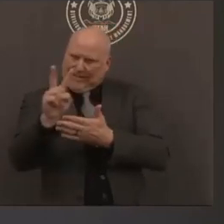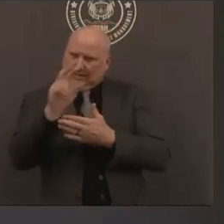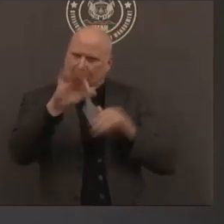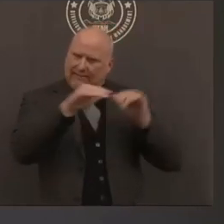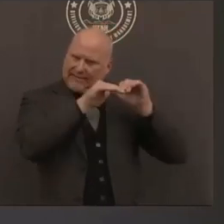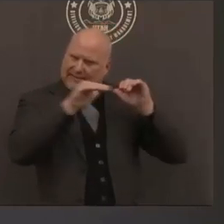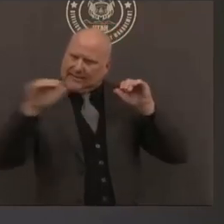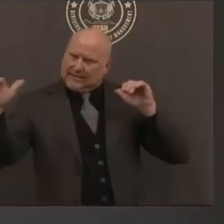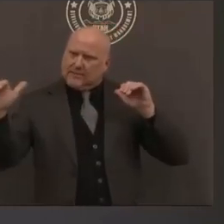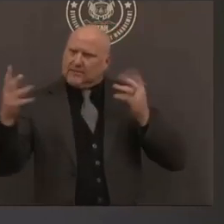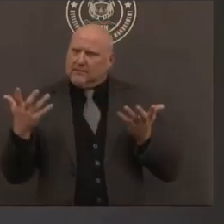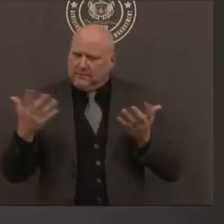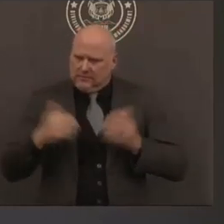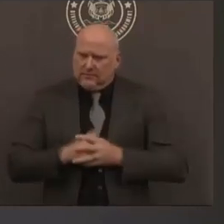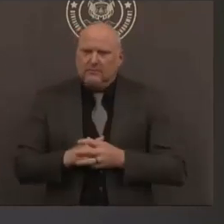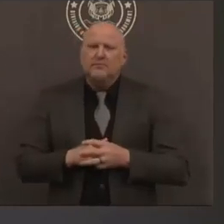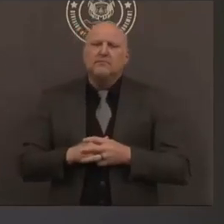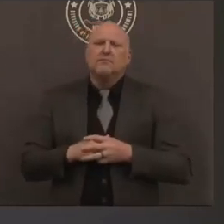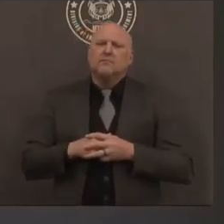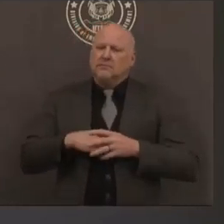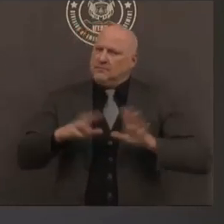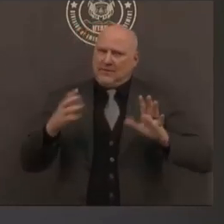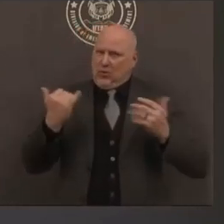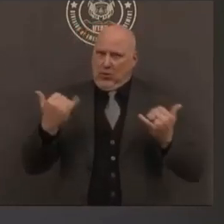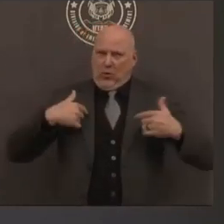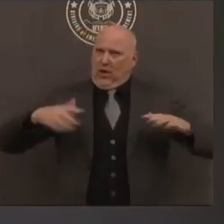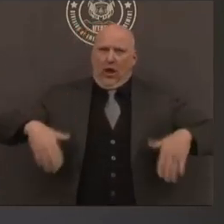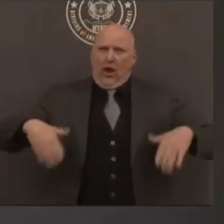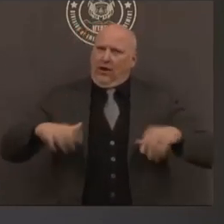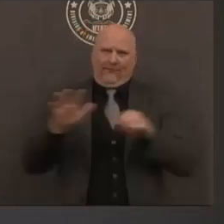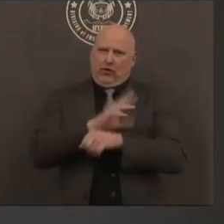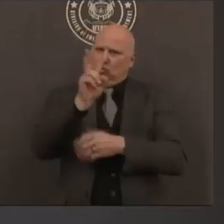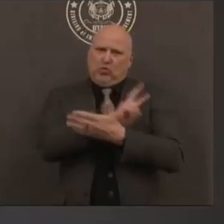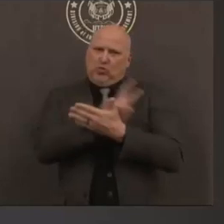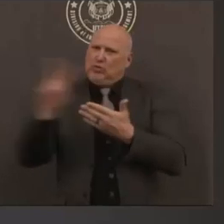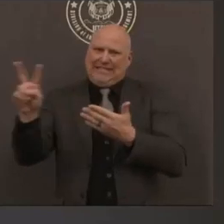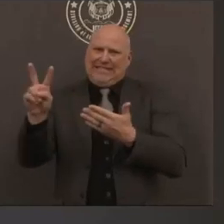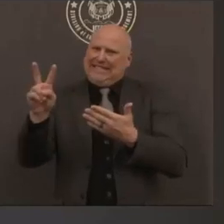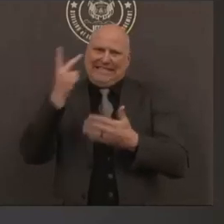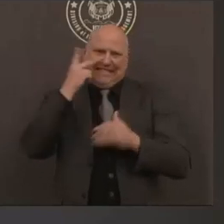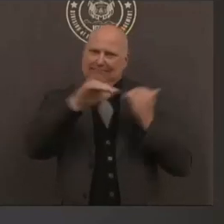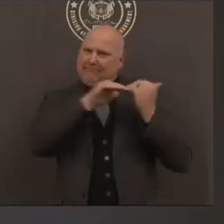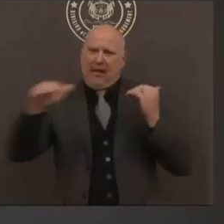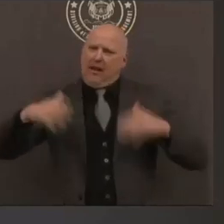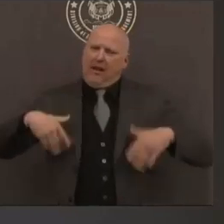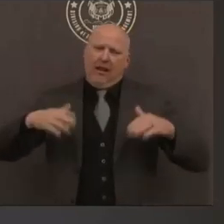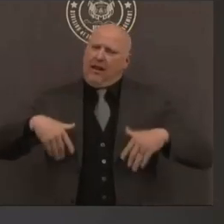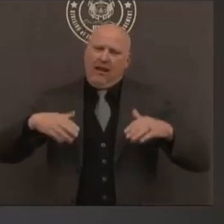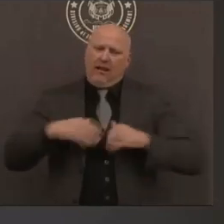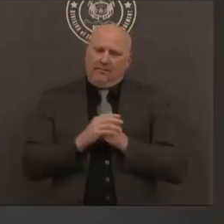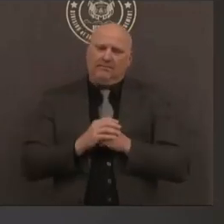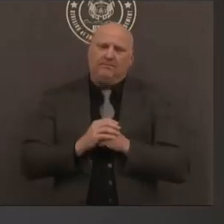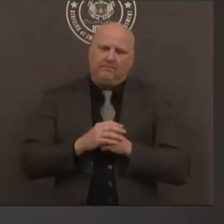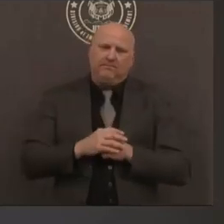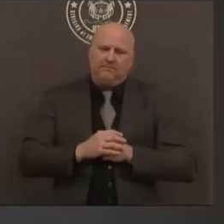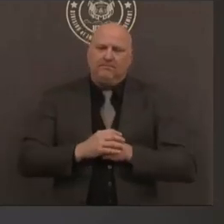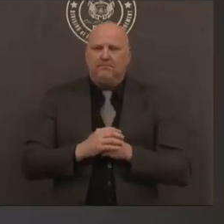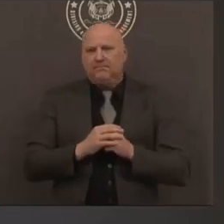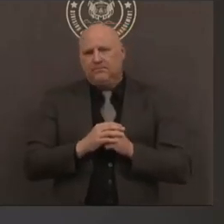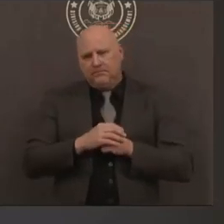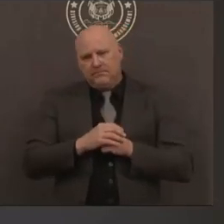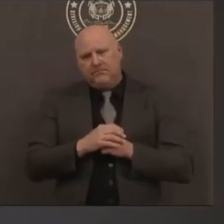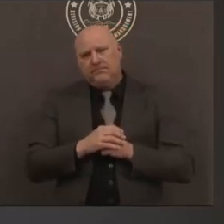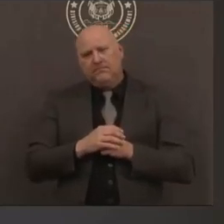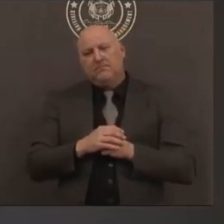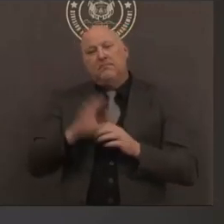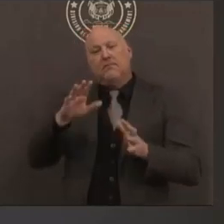before we can have good confidence in that so just paraphrasing there are signs that maybe we have flattened the curve and it might look like it but